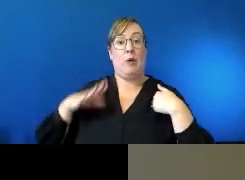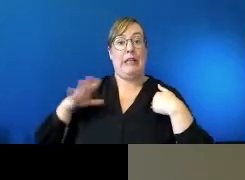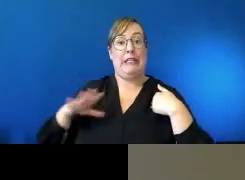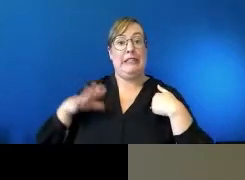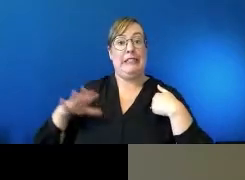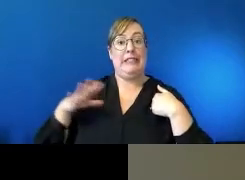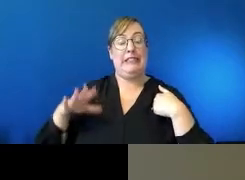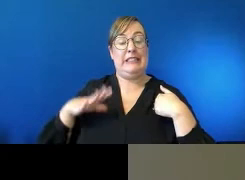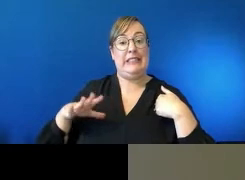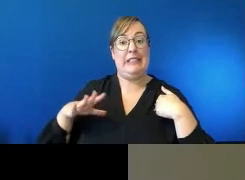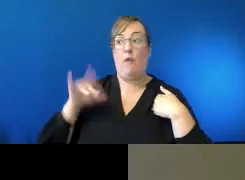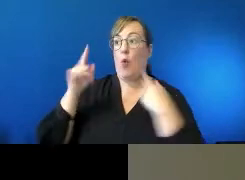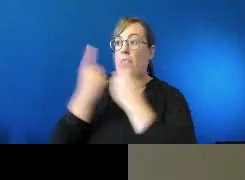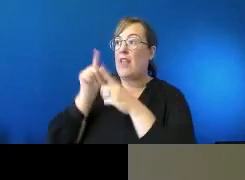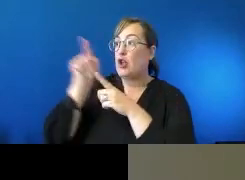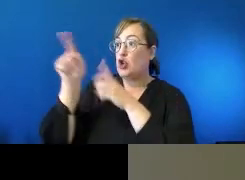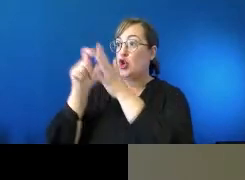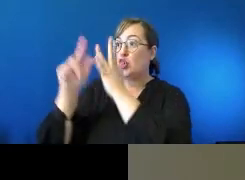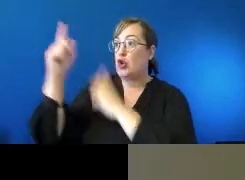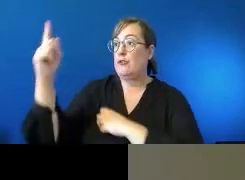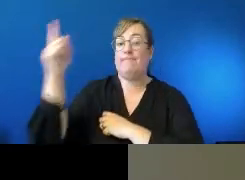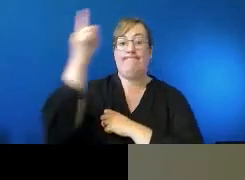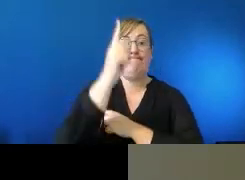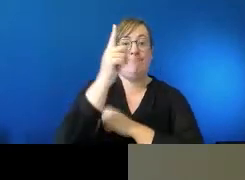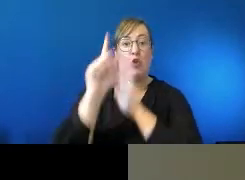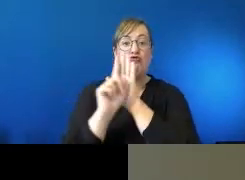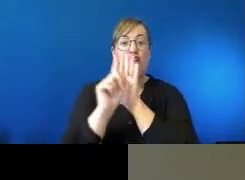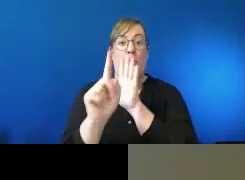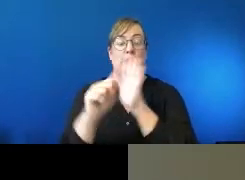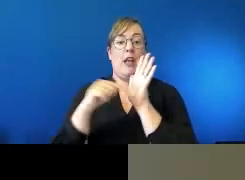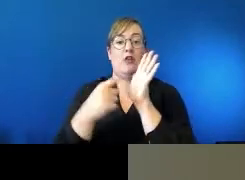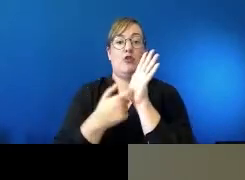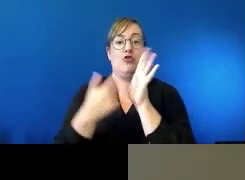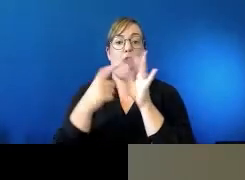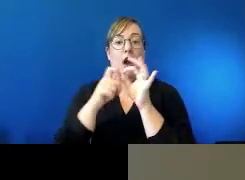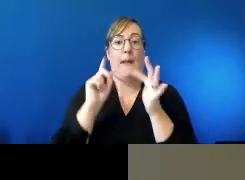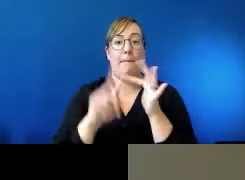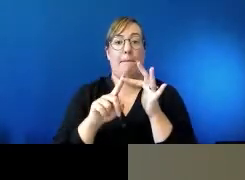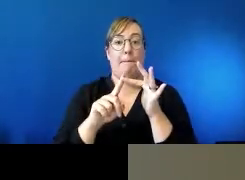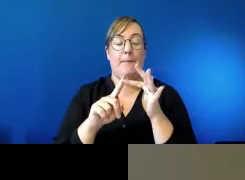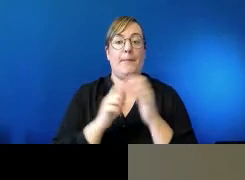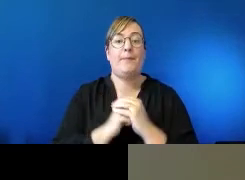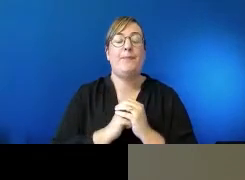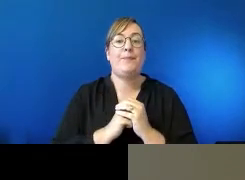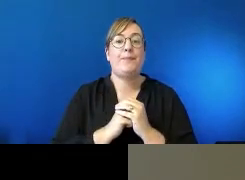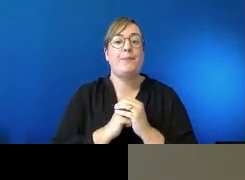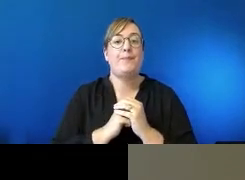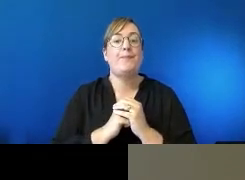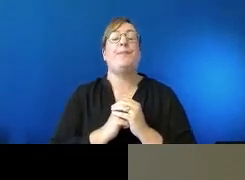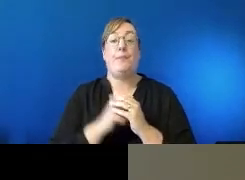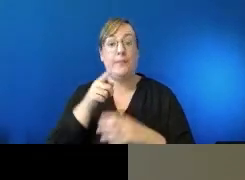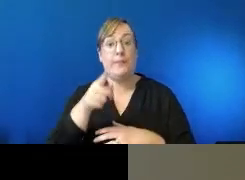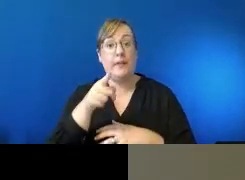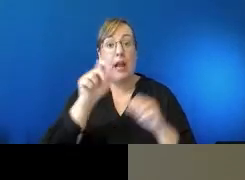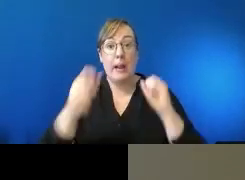behalf of, of a tribe or of a, a bigger group of people? The, the, the, the important thing,